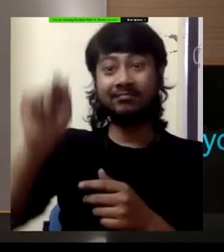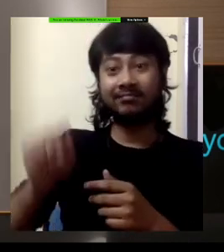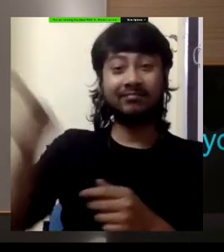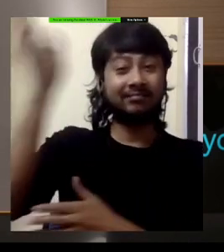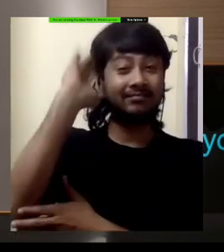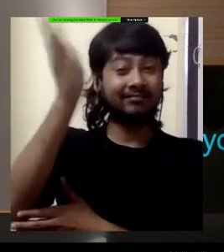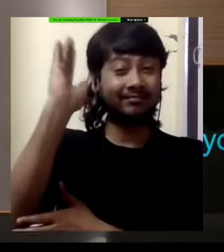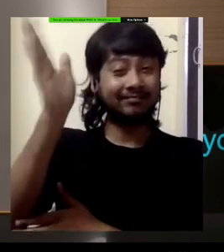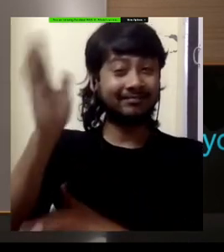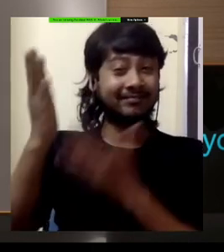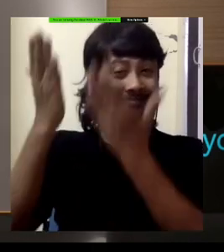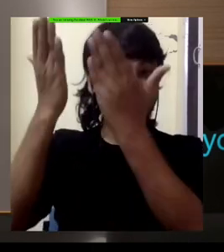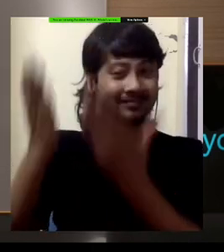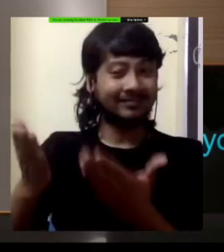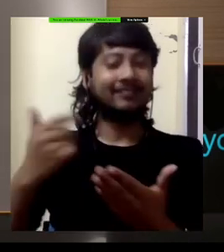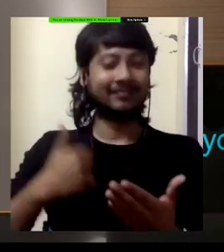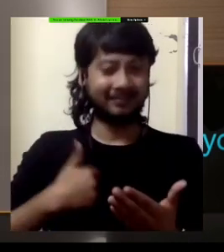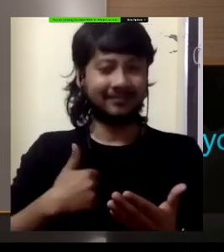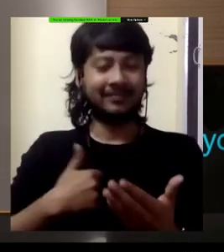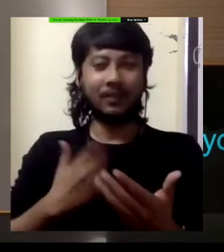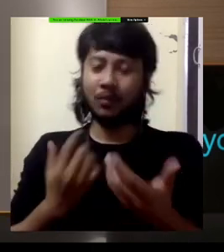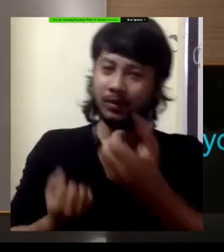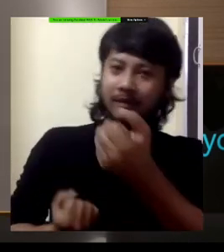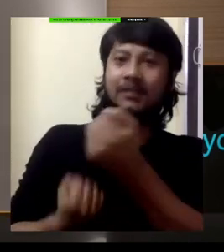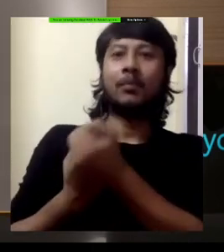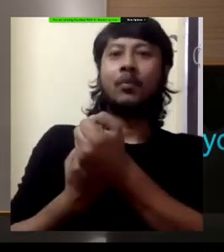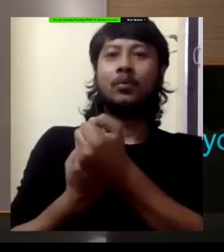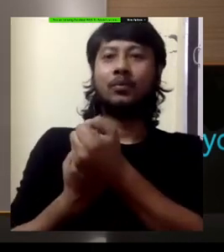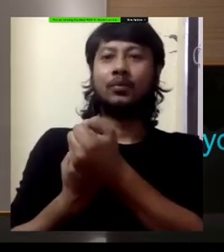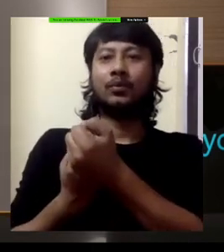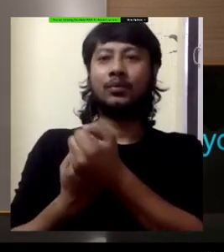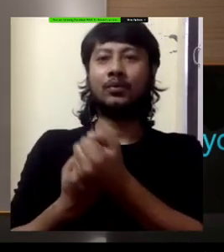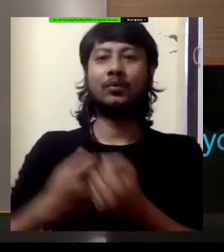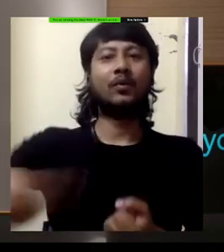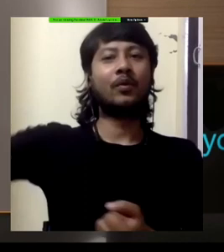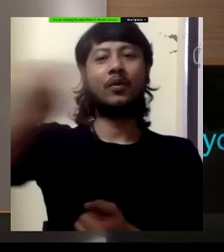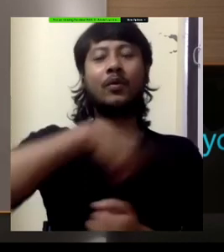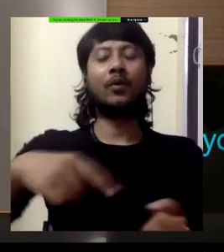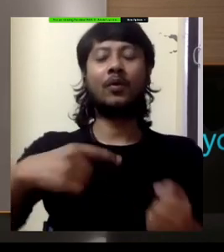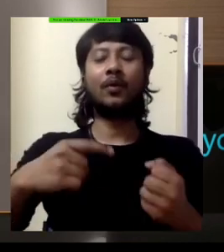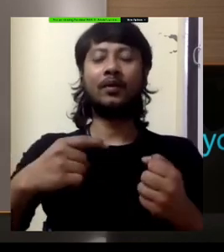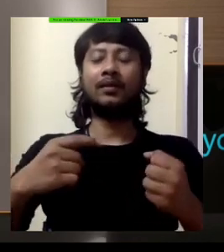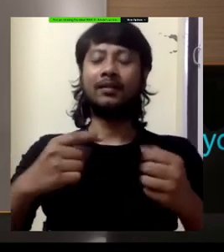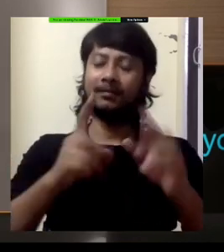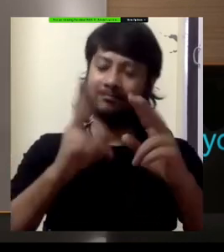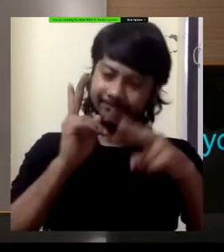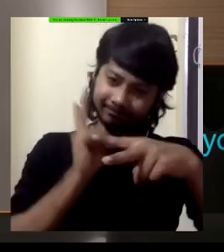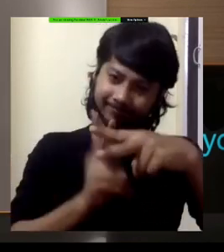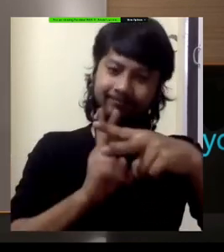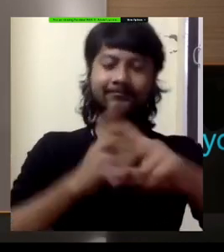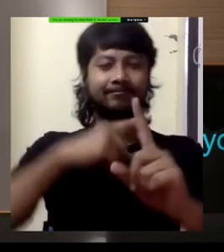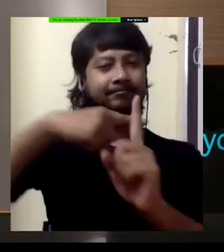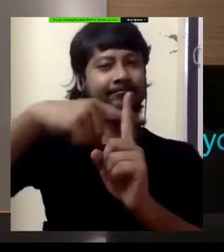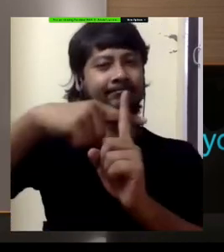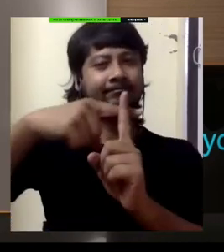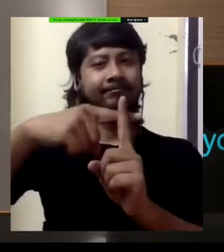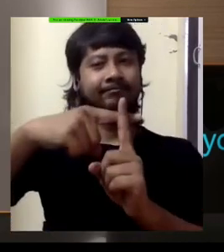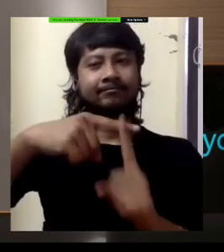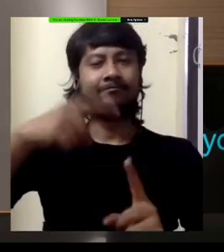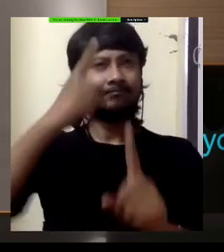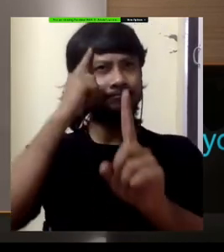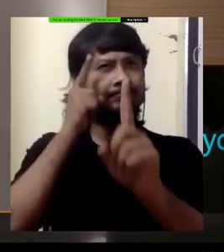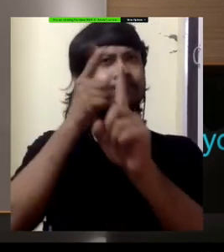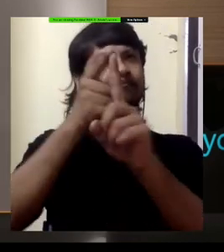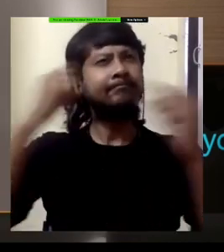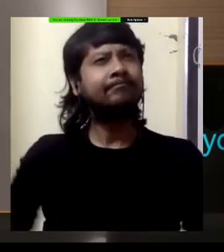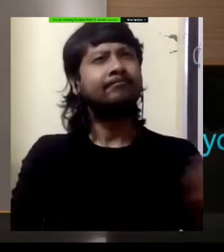my friends. Let's march onwards towards creating these opportunities. And we at the National Institute